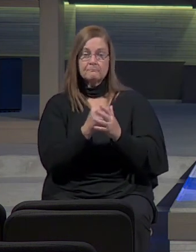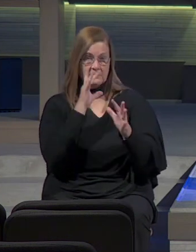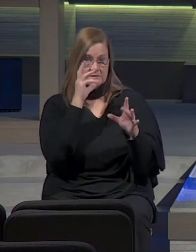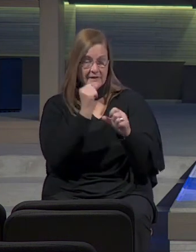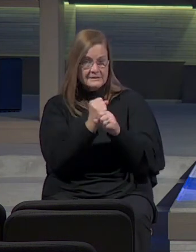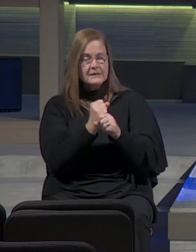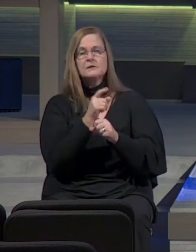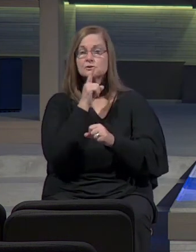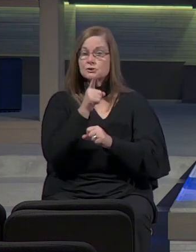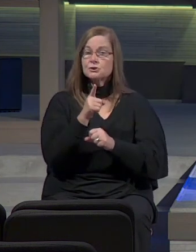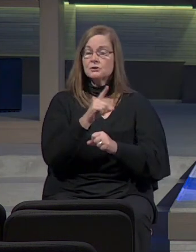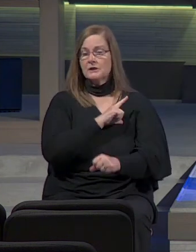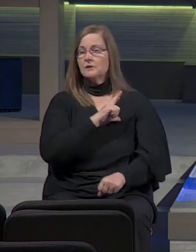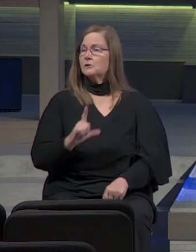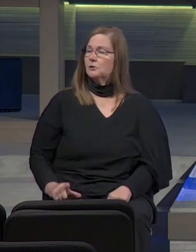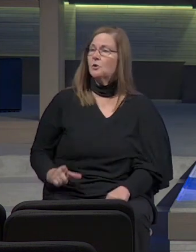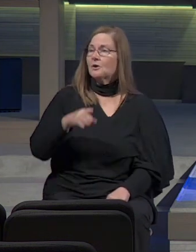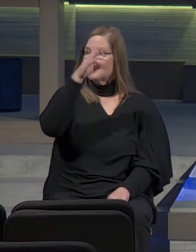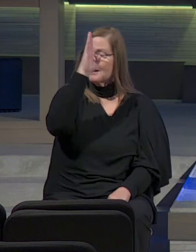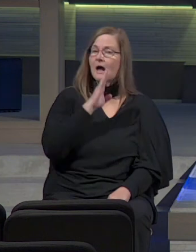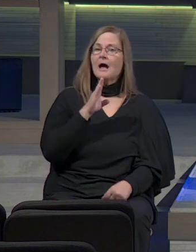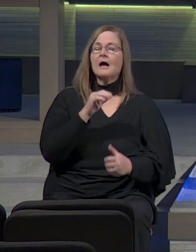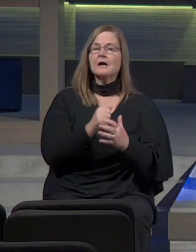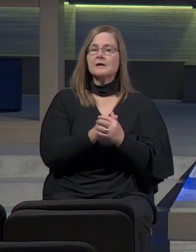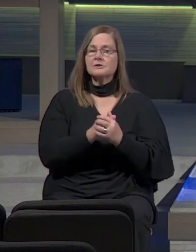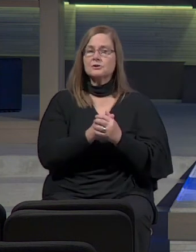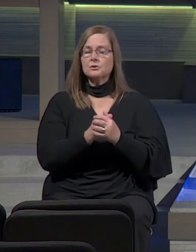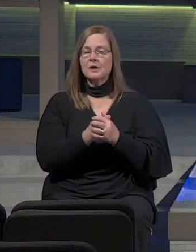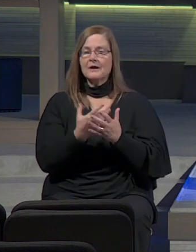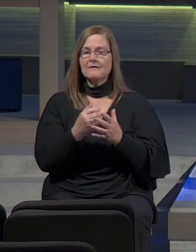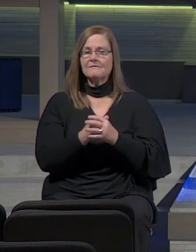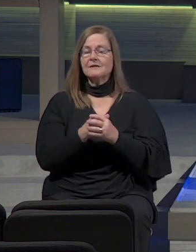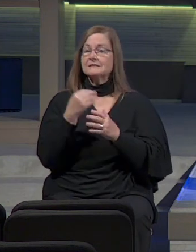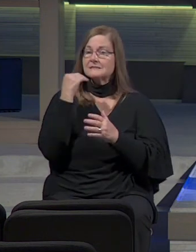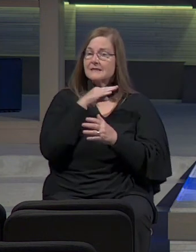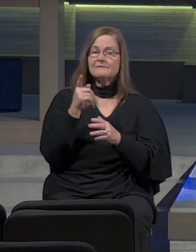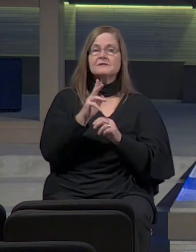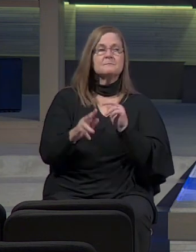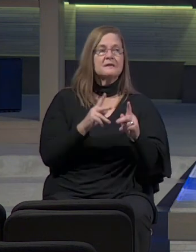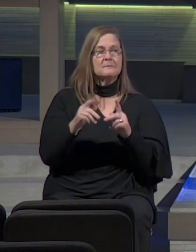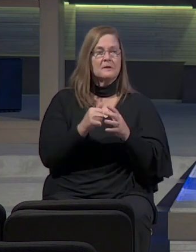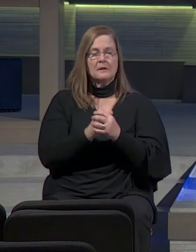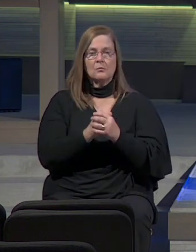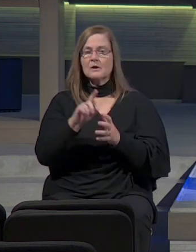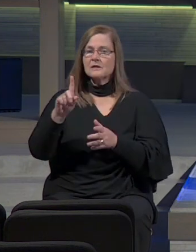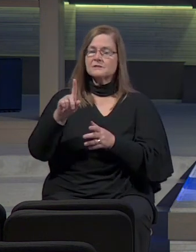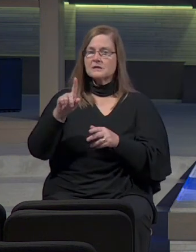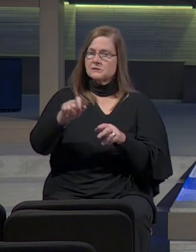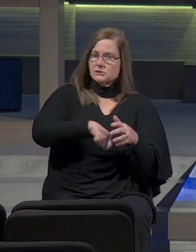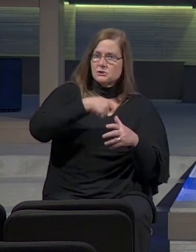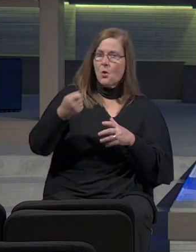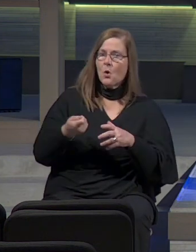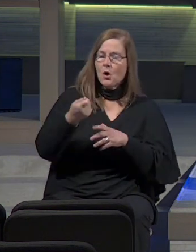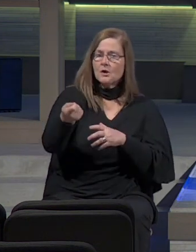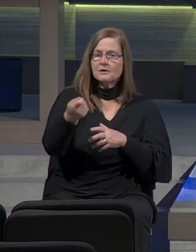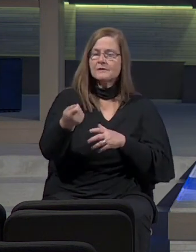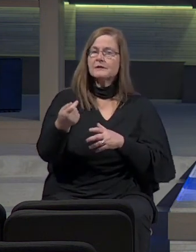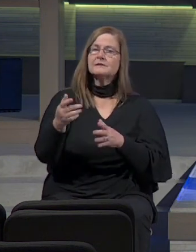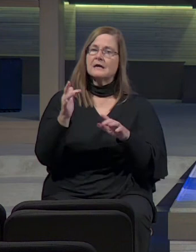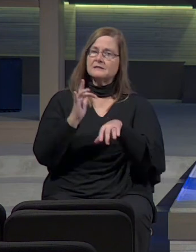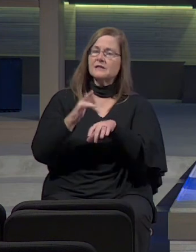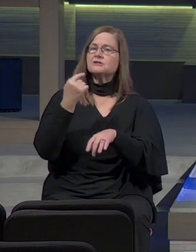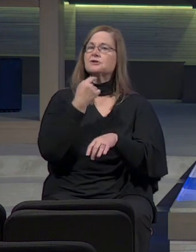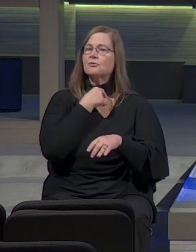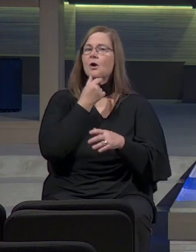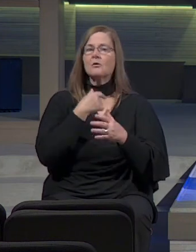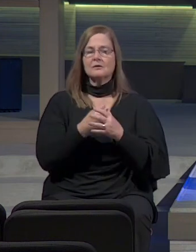Surely, Lord God, you have utterly deceived this people declaring there will be peace, whereas a sword touches the throat. Man, that